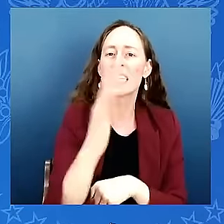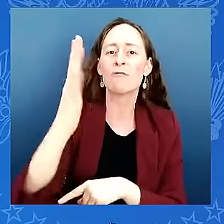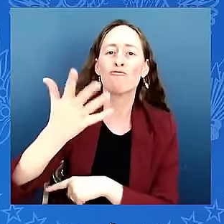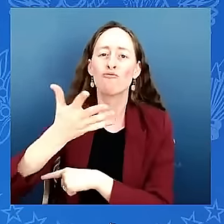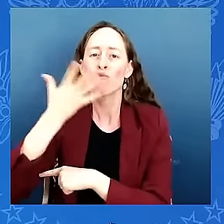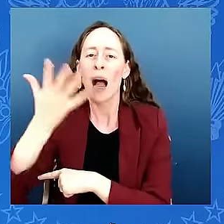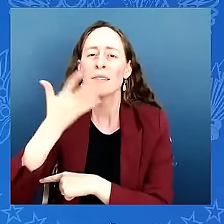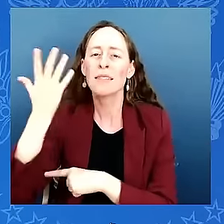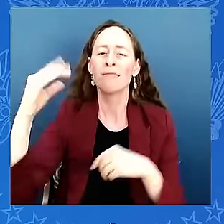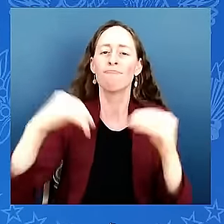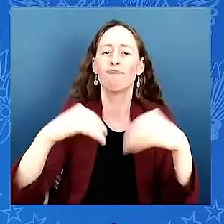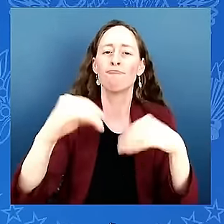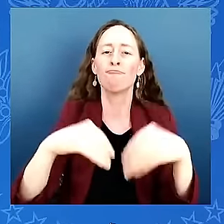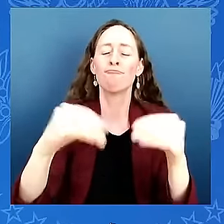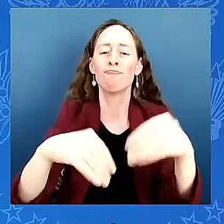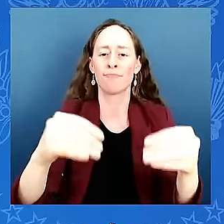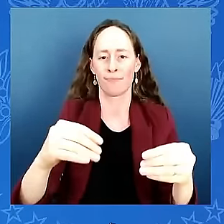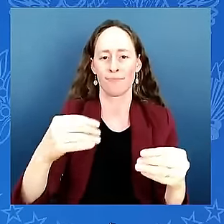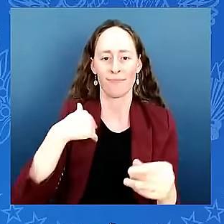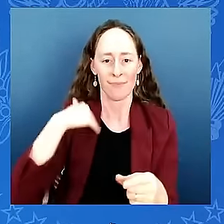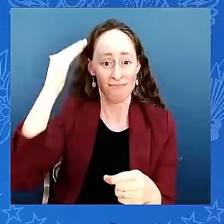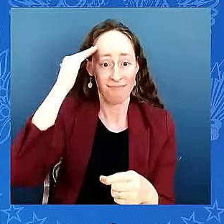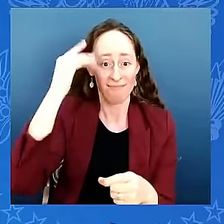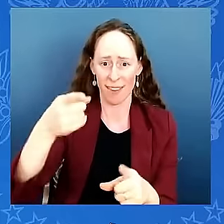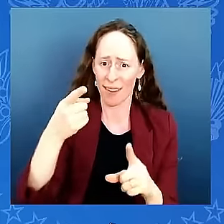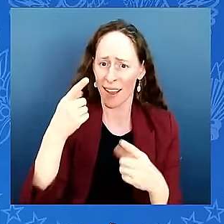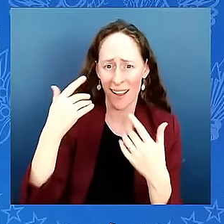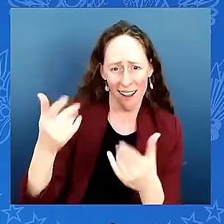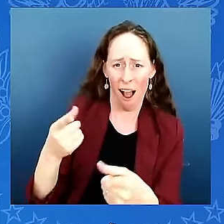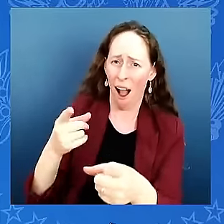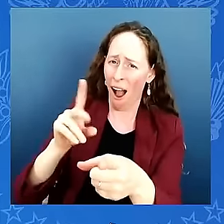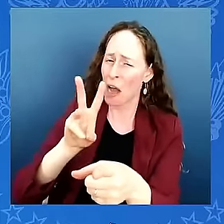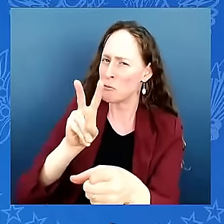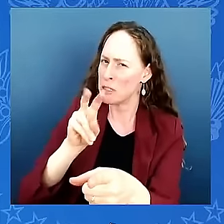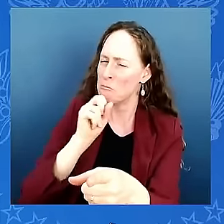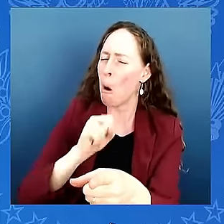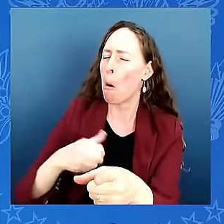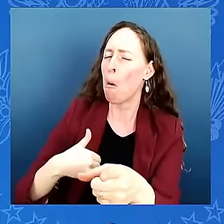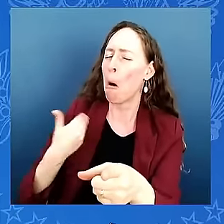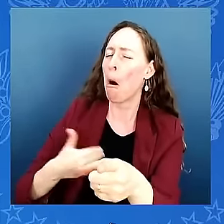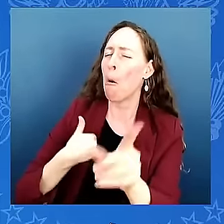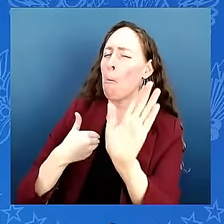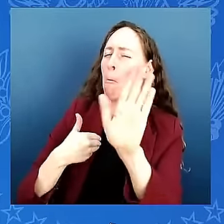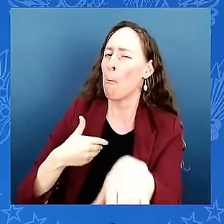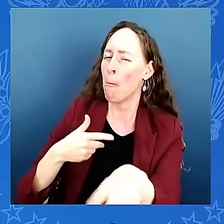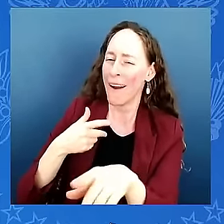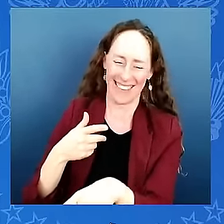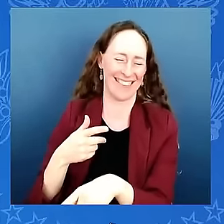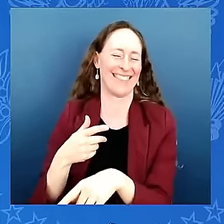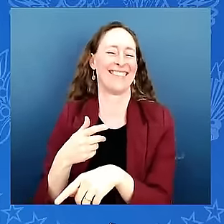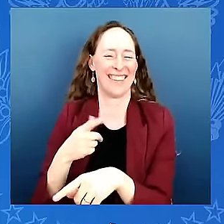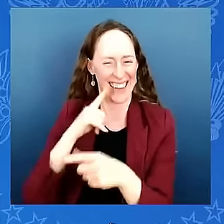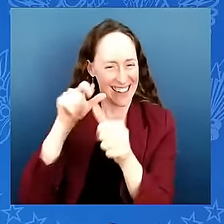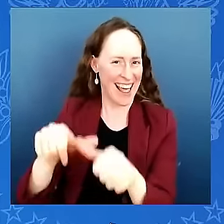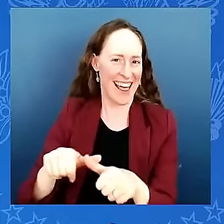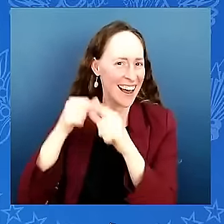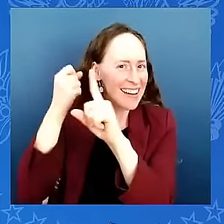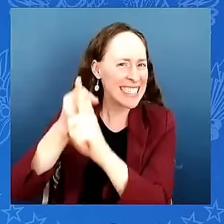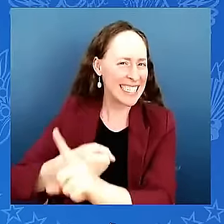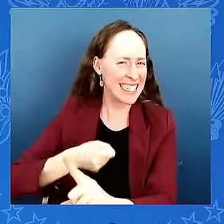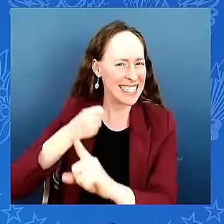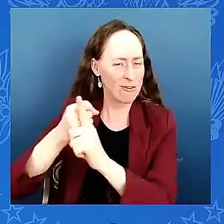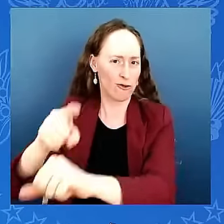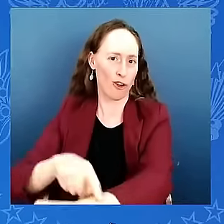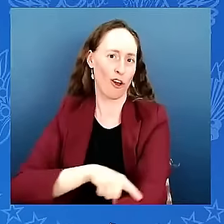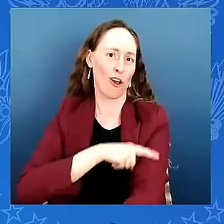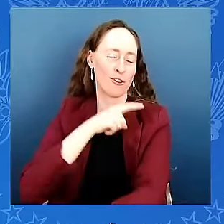wish i wish the department of transportation experts have signed the grand agreement in january the project